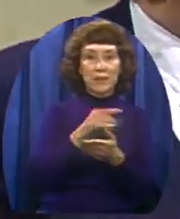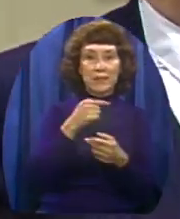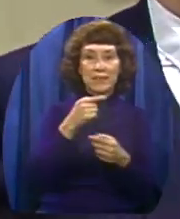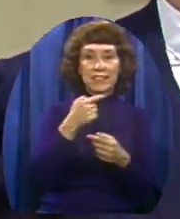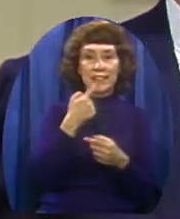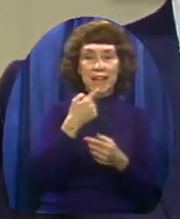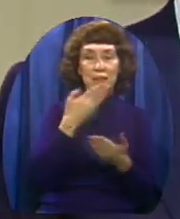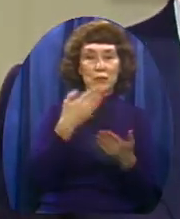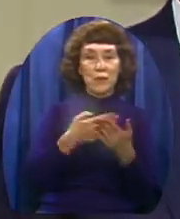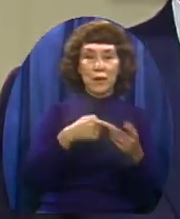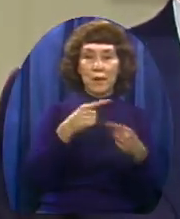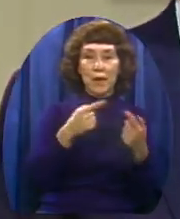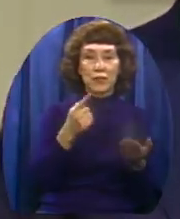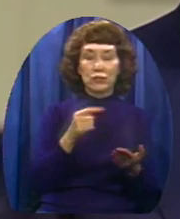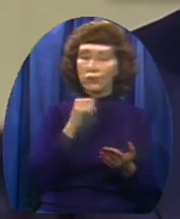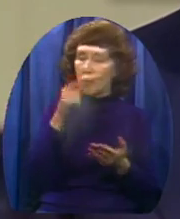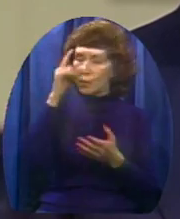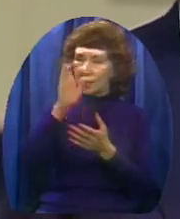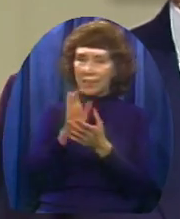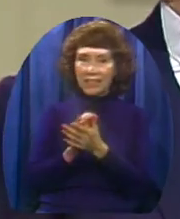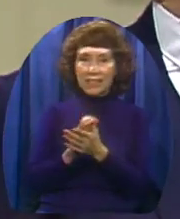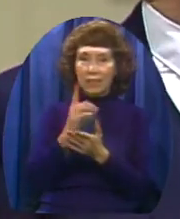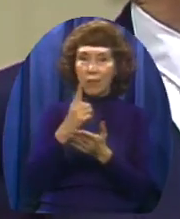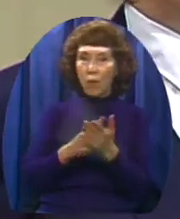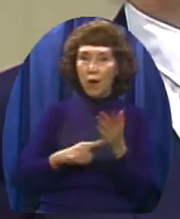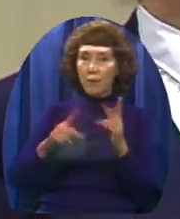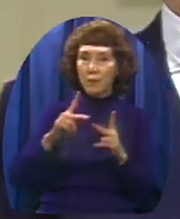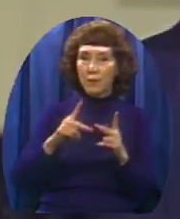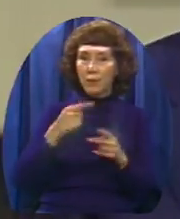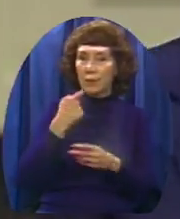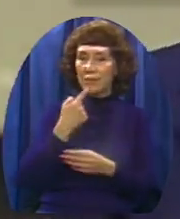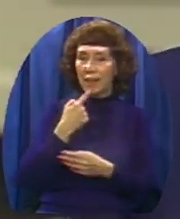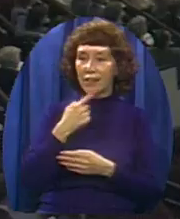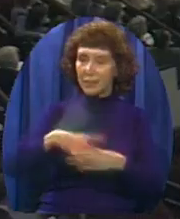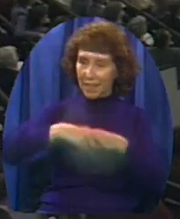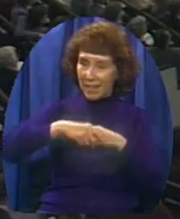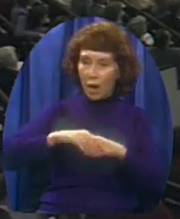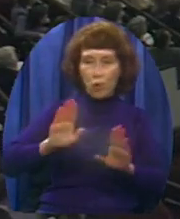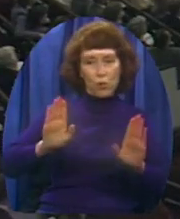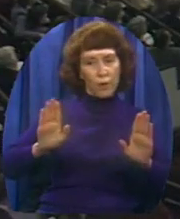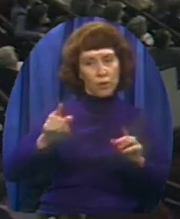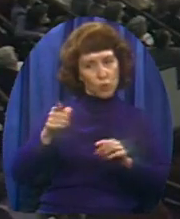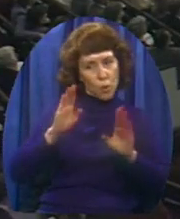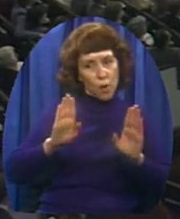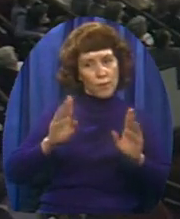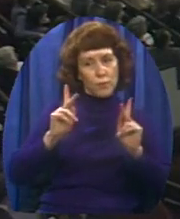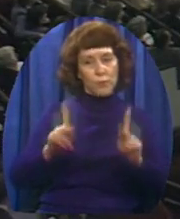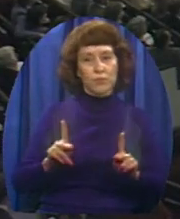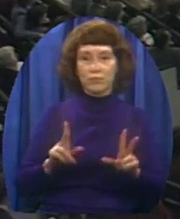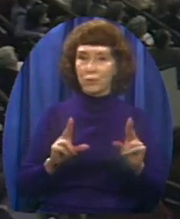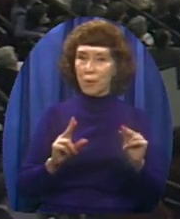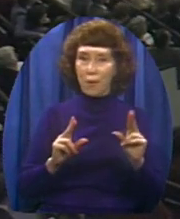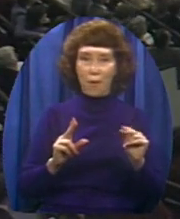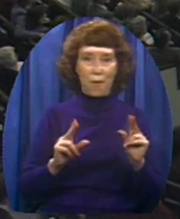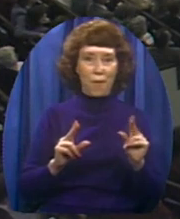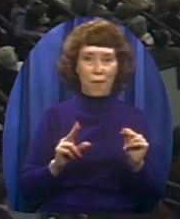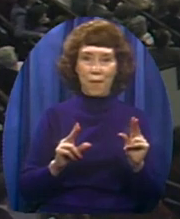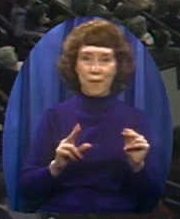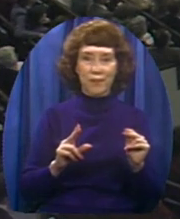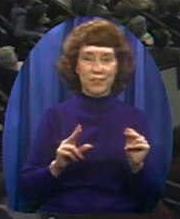Don't you believe what people tell you When they're shaking hands with you About how great you are You're not You're just as sorry as you always thought you were